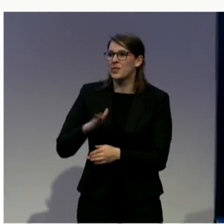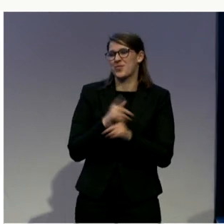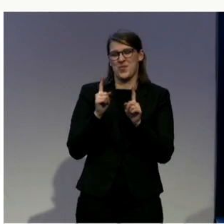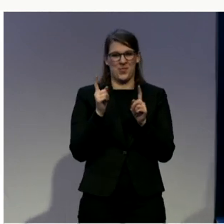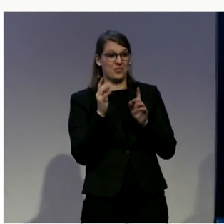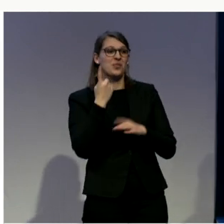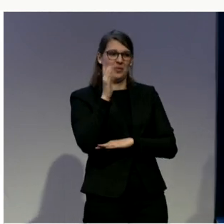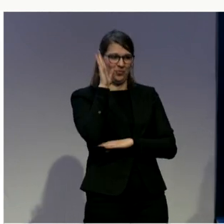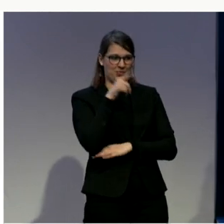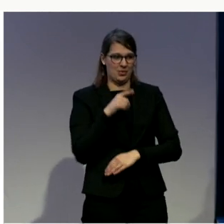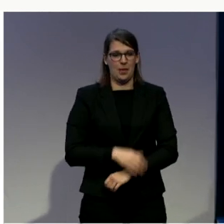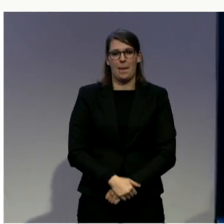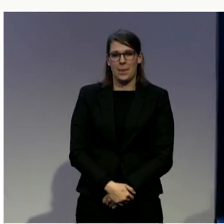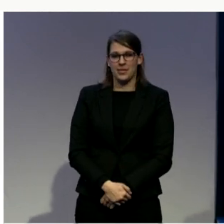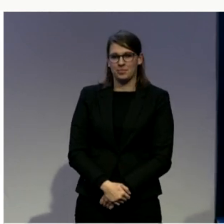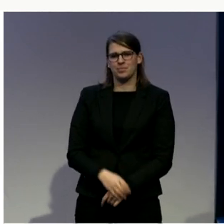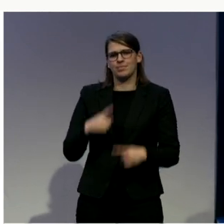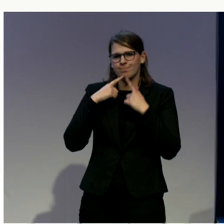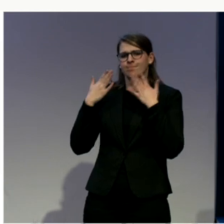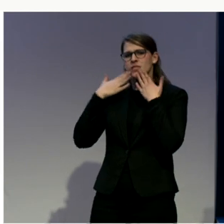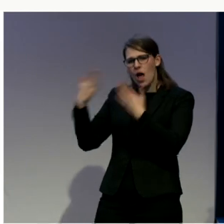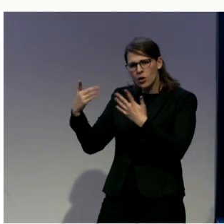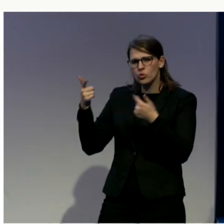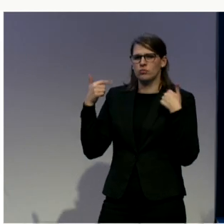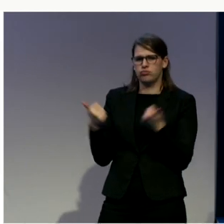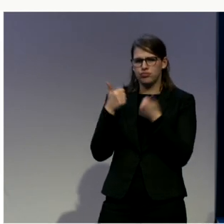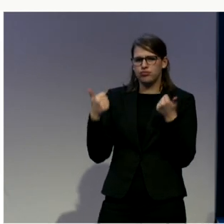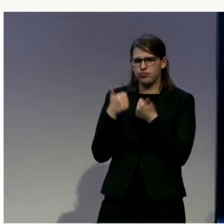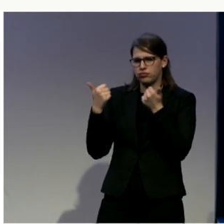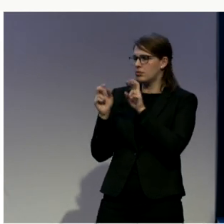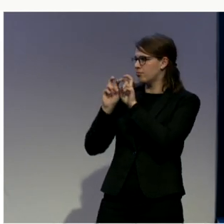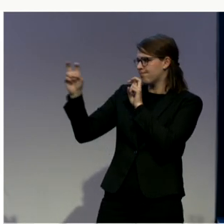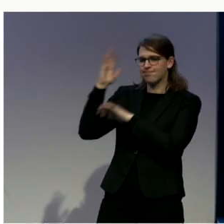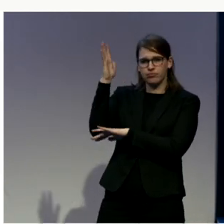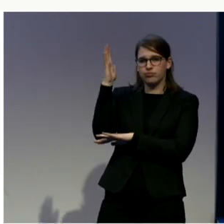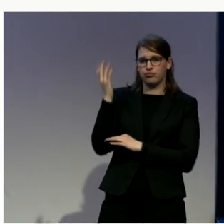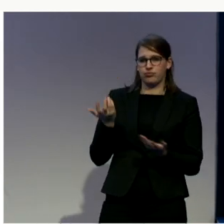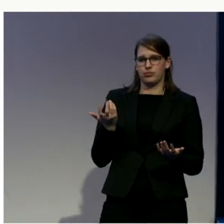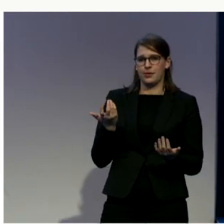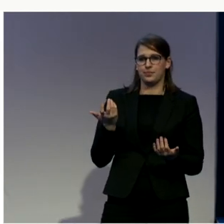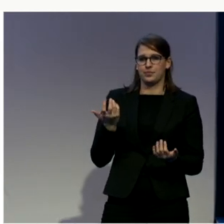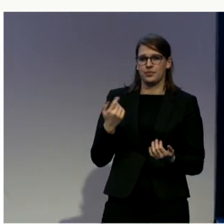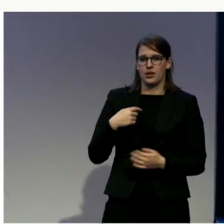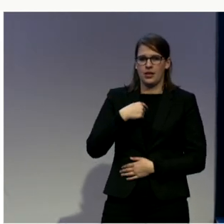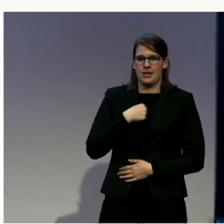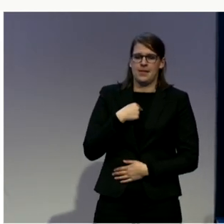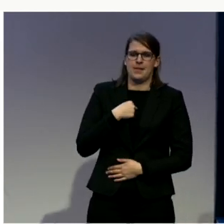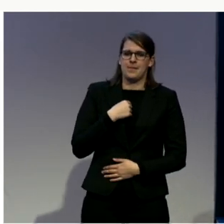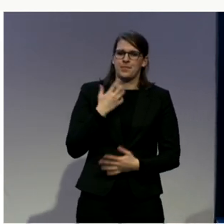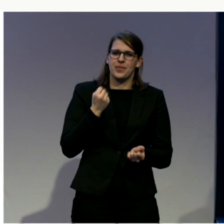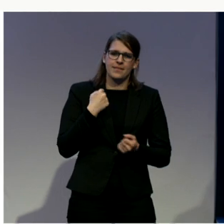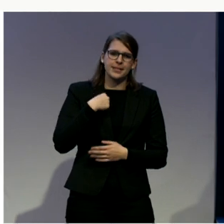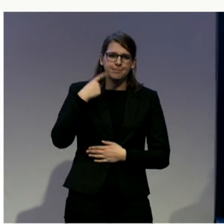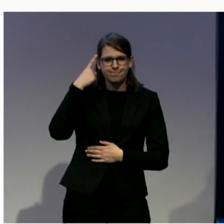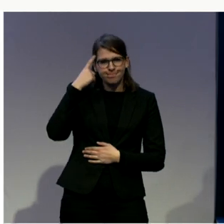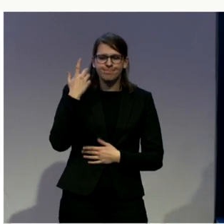Hello, thank you for this amazing panel today. I guess just generally I'm thinking, can all of you respond to